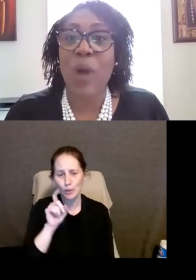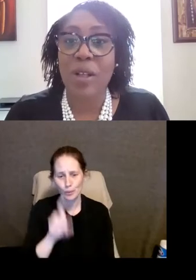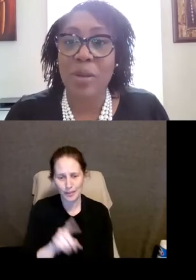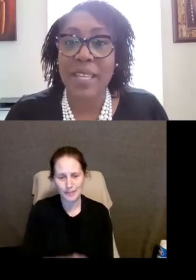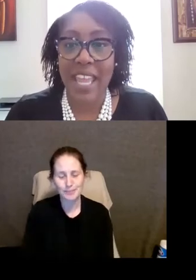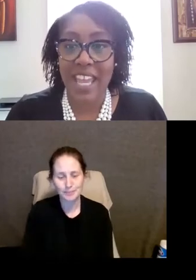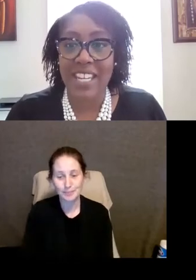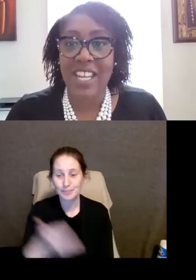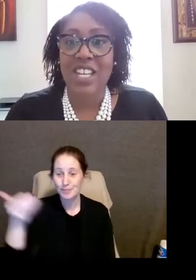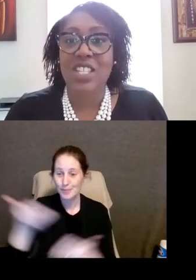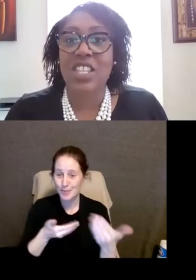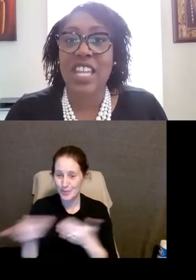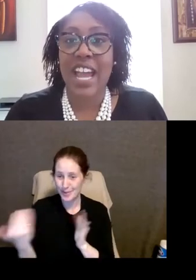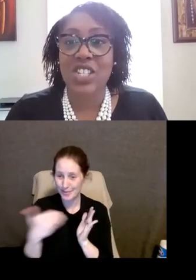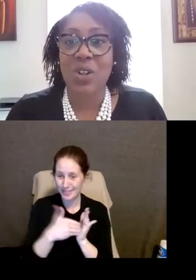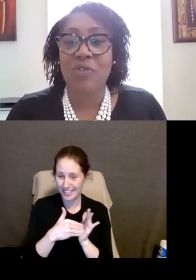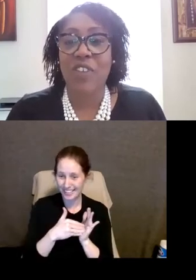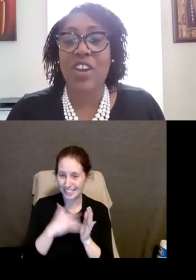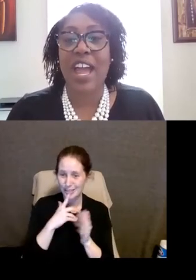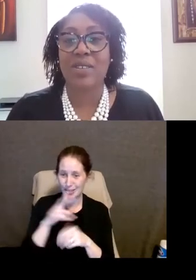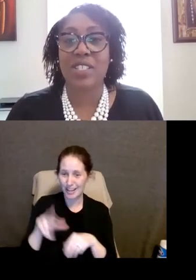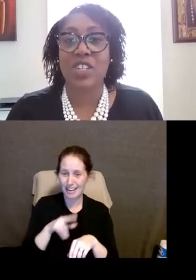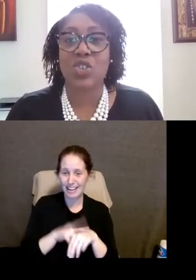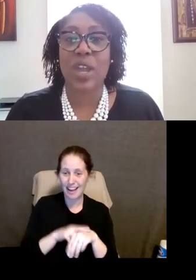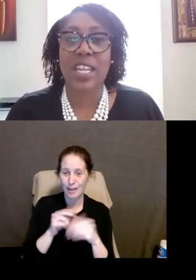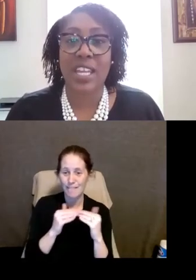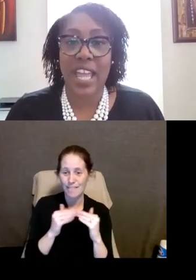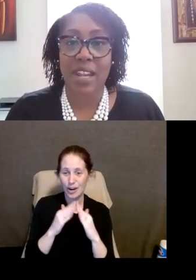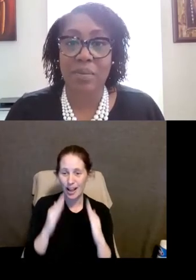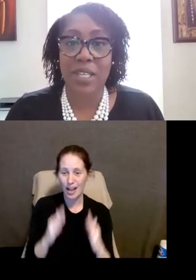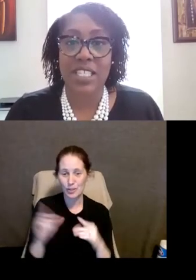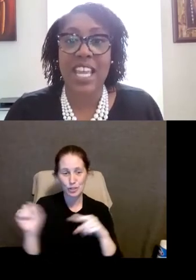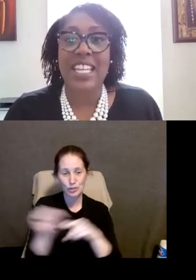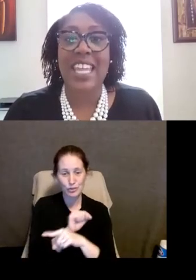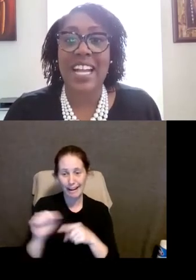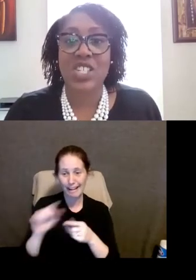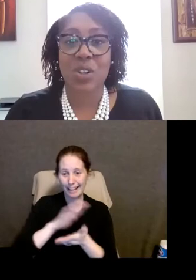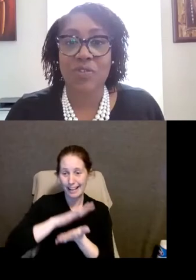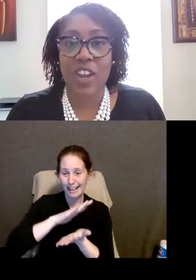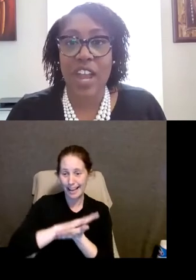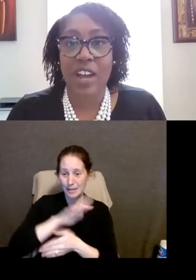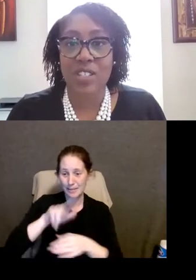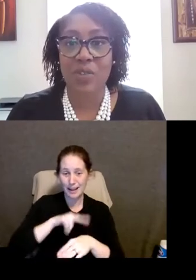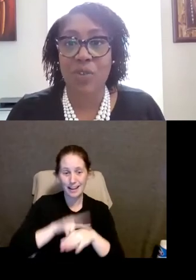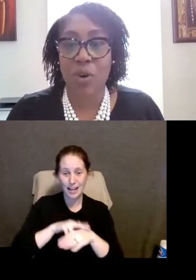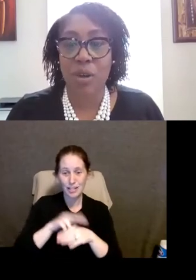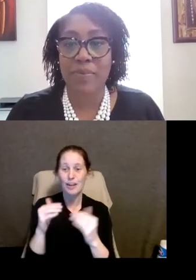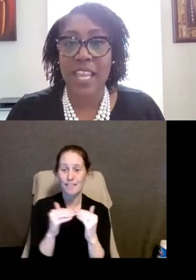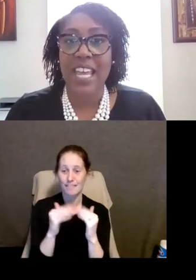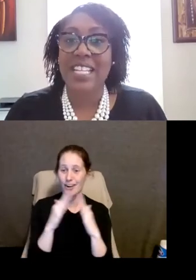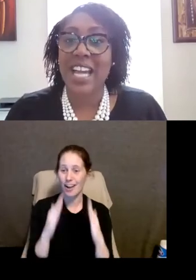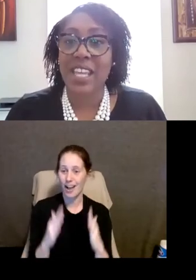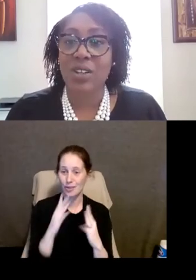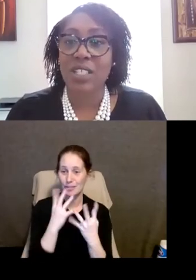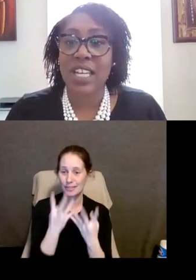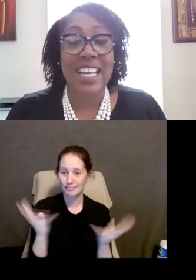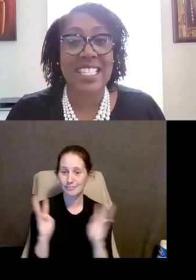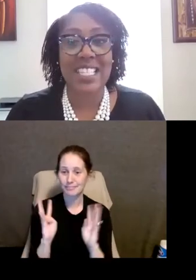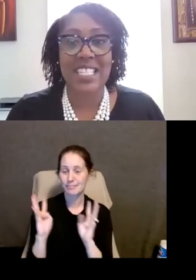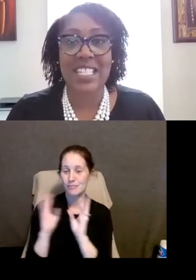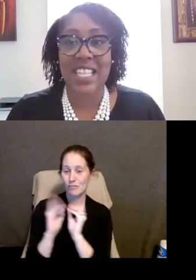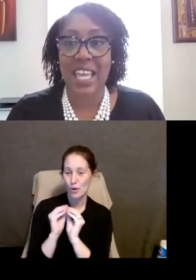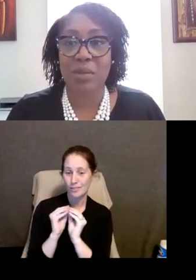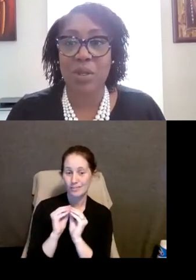and welcome again to the National Fair Housing Training Academy's National Fair Housing Forum titled